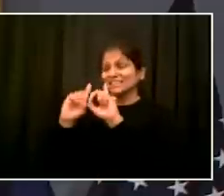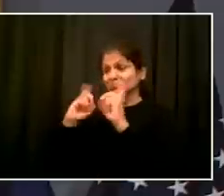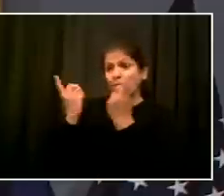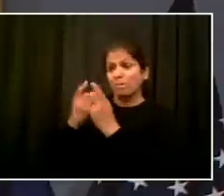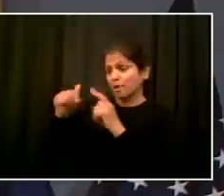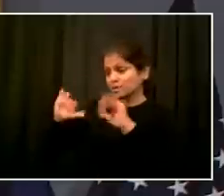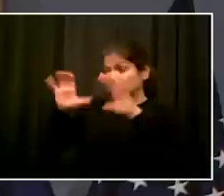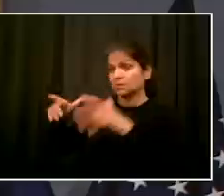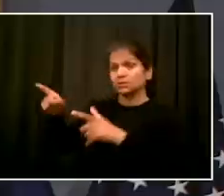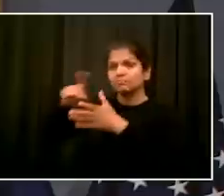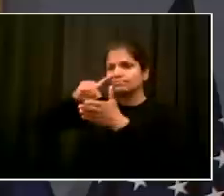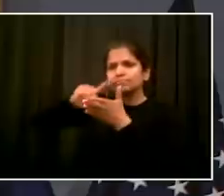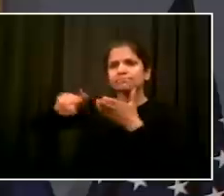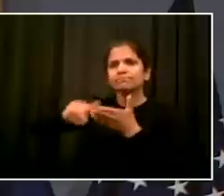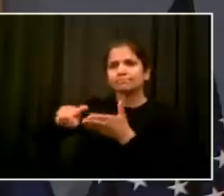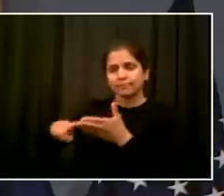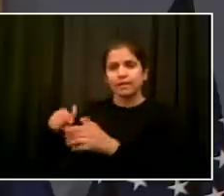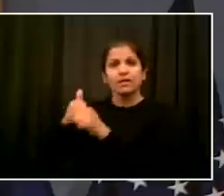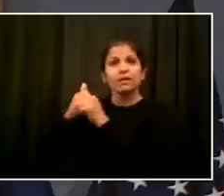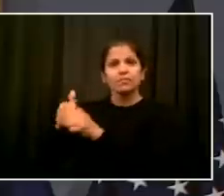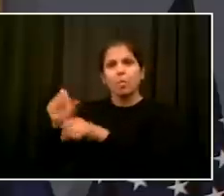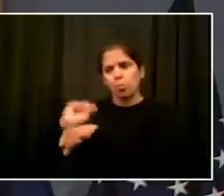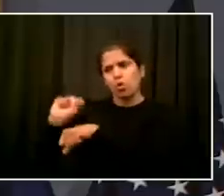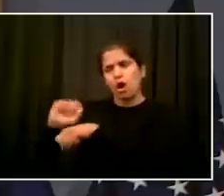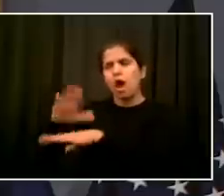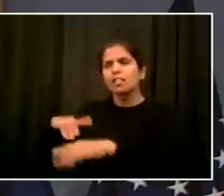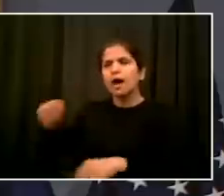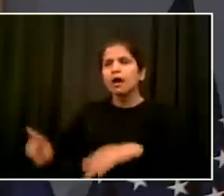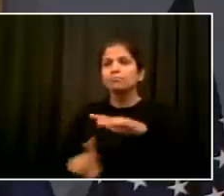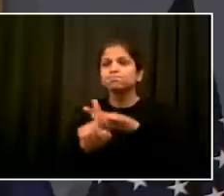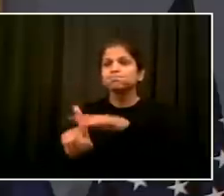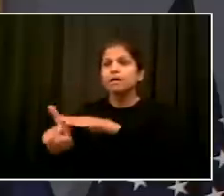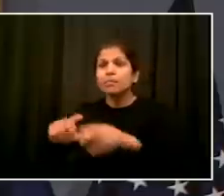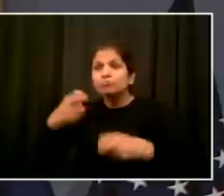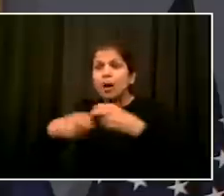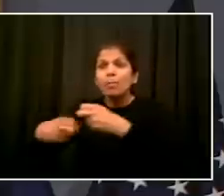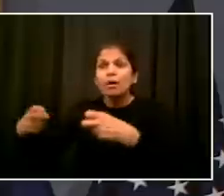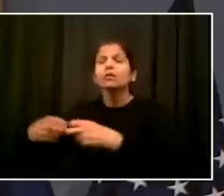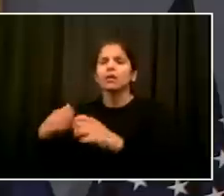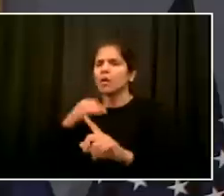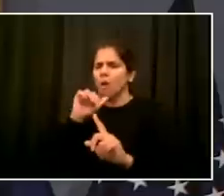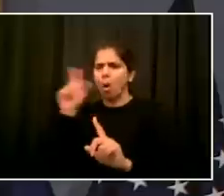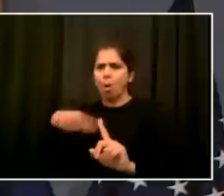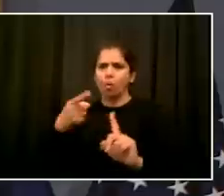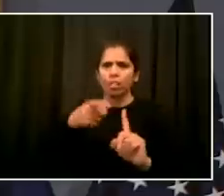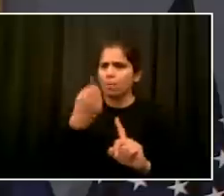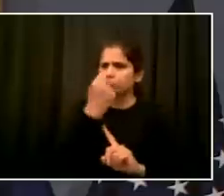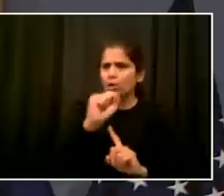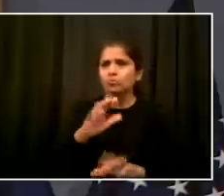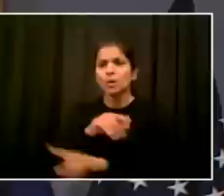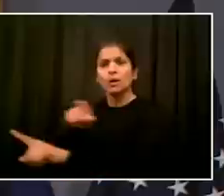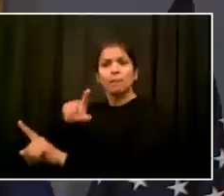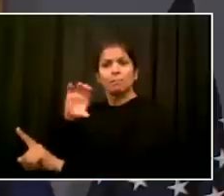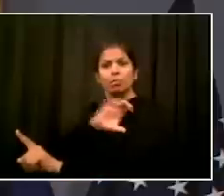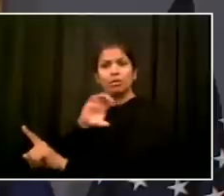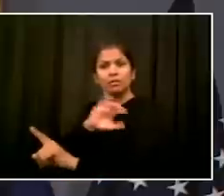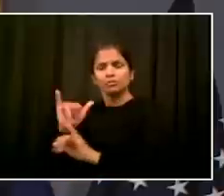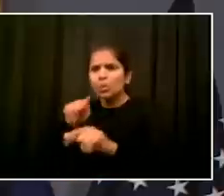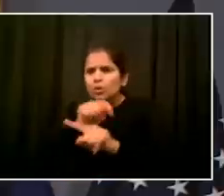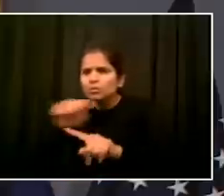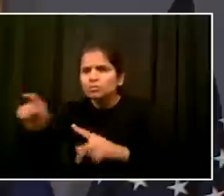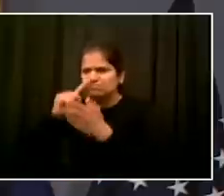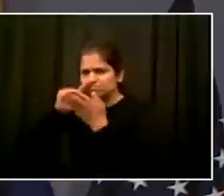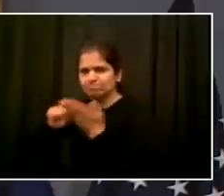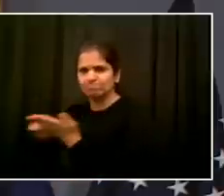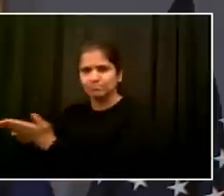this city government are doing what they're supposed to do on behalf of the people. And I have seen she is fearless in calling out anything that is not being done